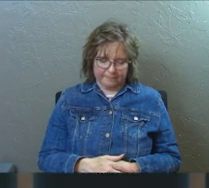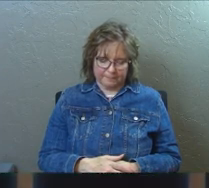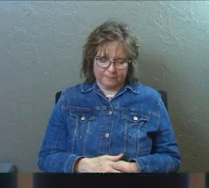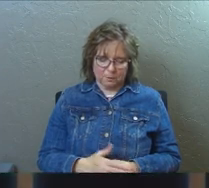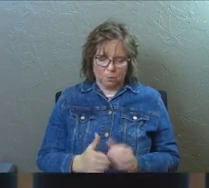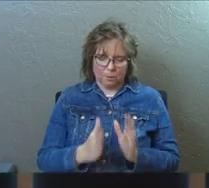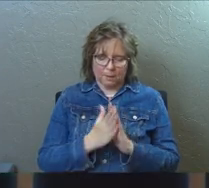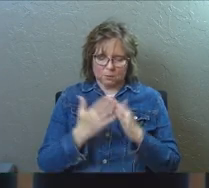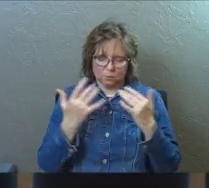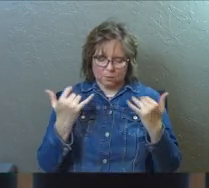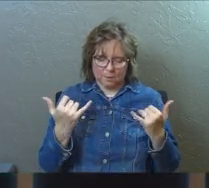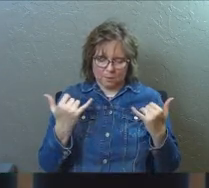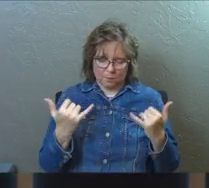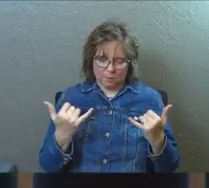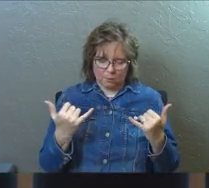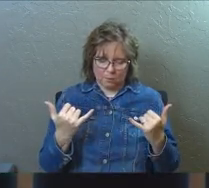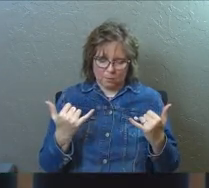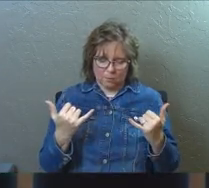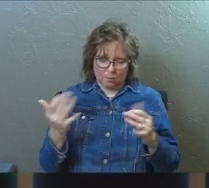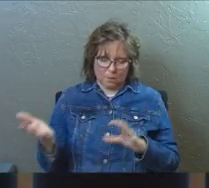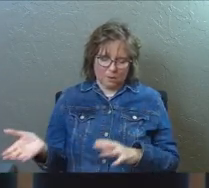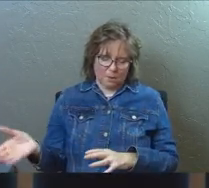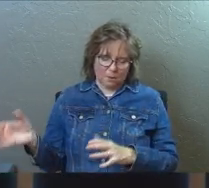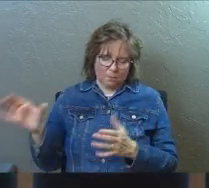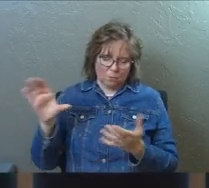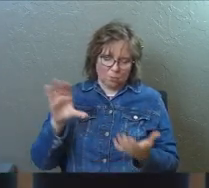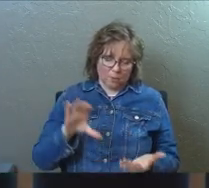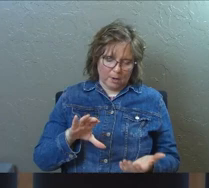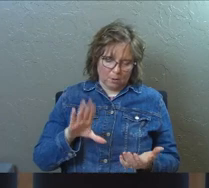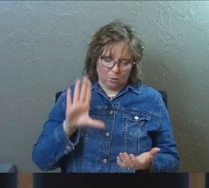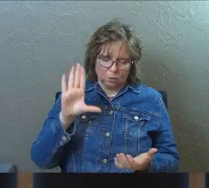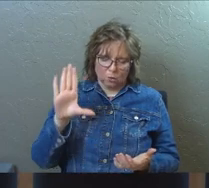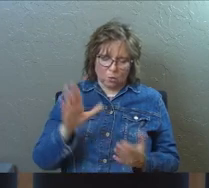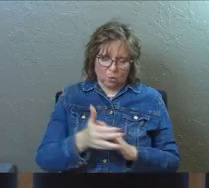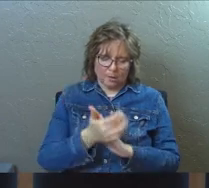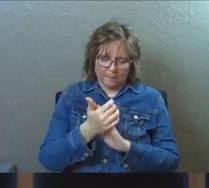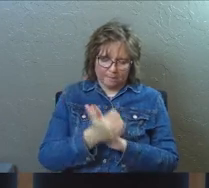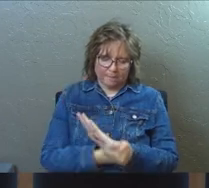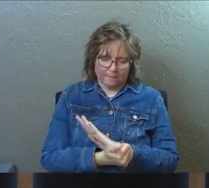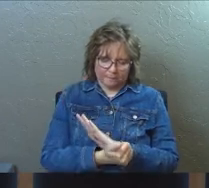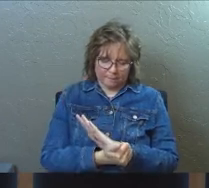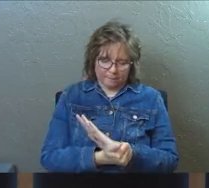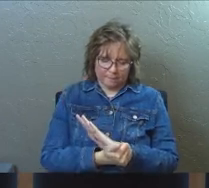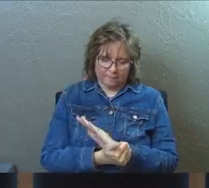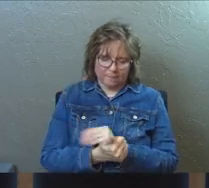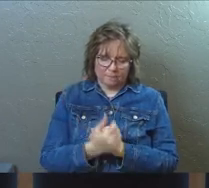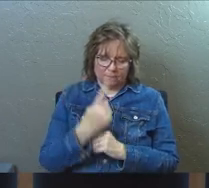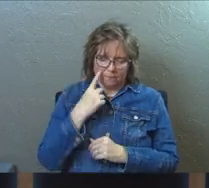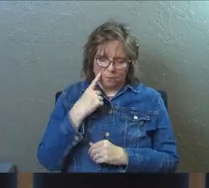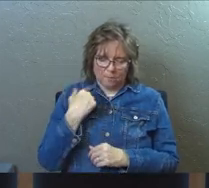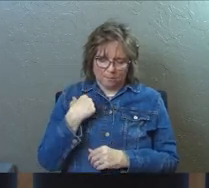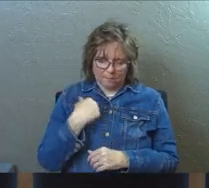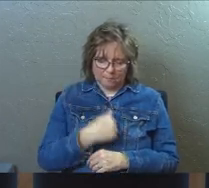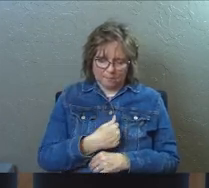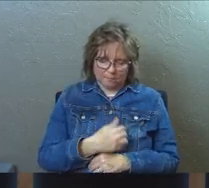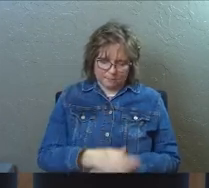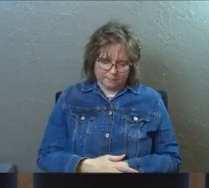Lord, we ask you right now, pour out your gifts on us.